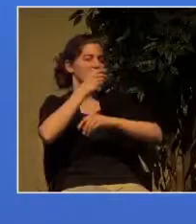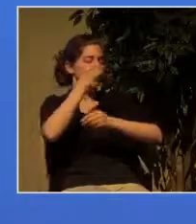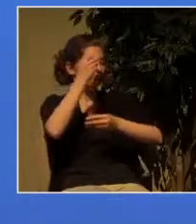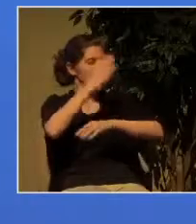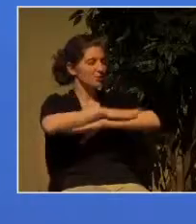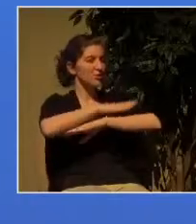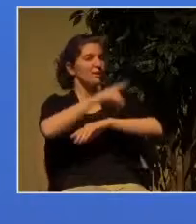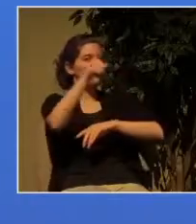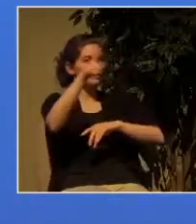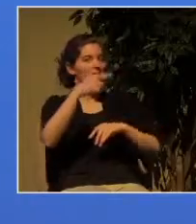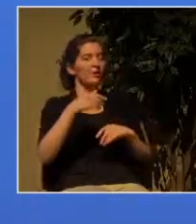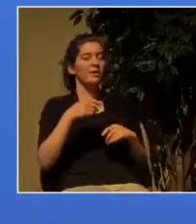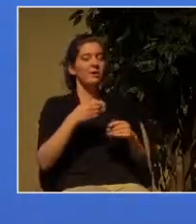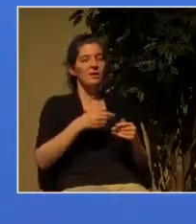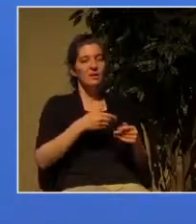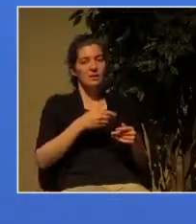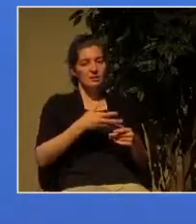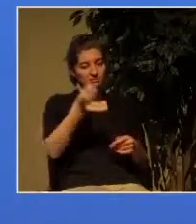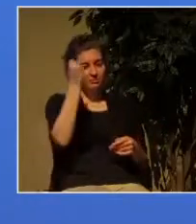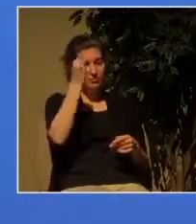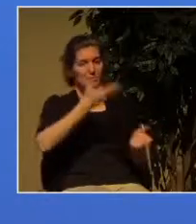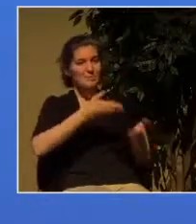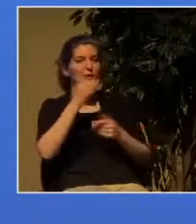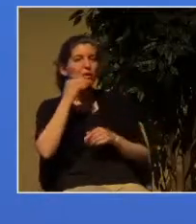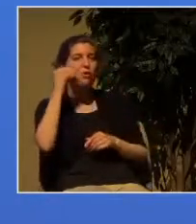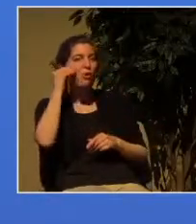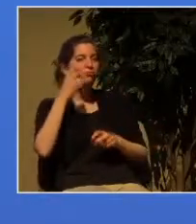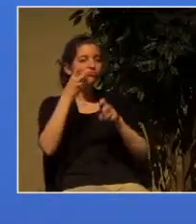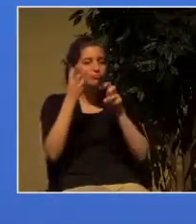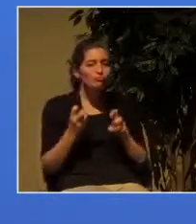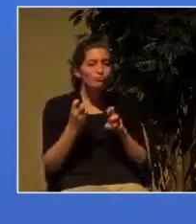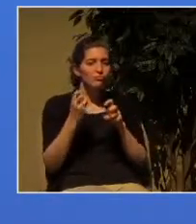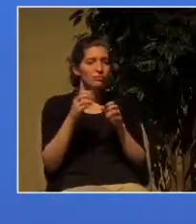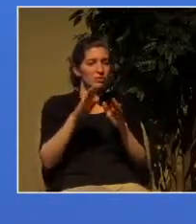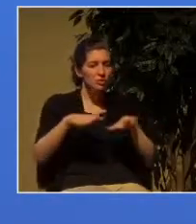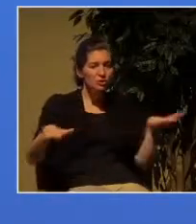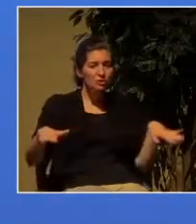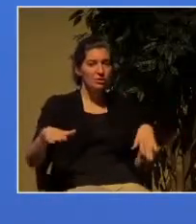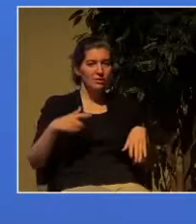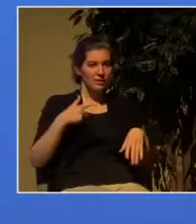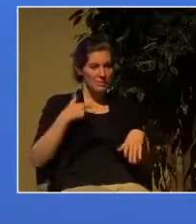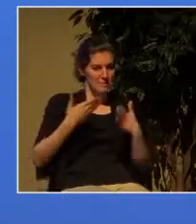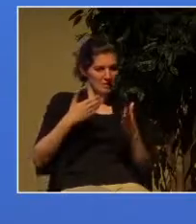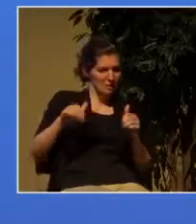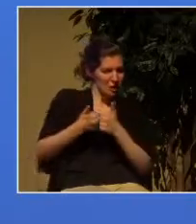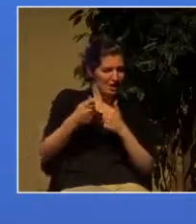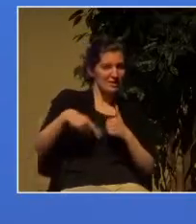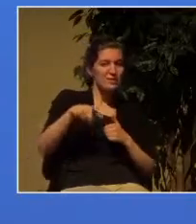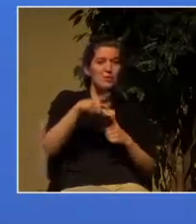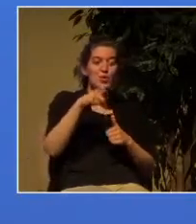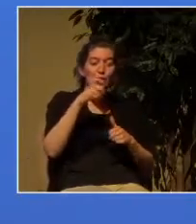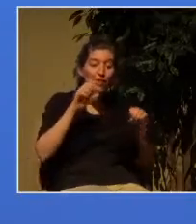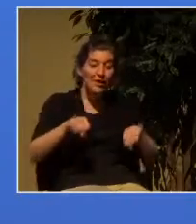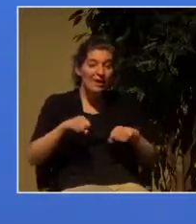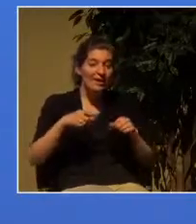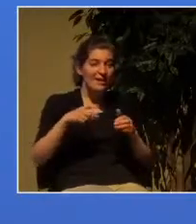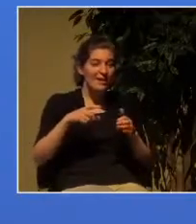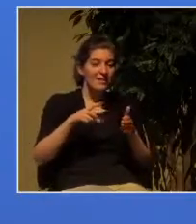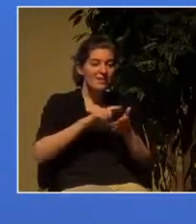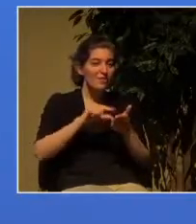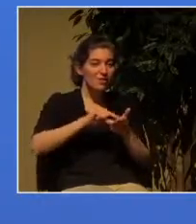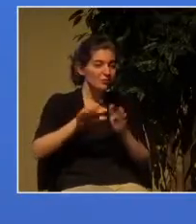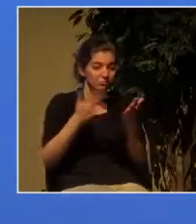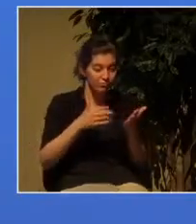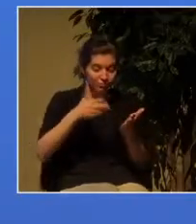the fastest read the passage because it is illuminating what scripture passages are